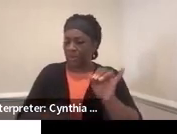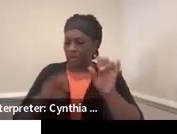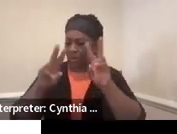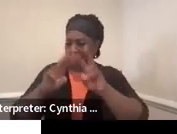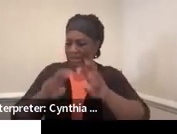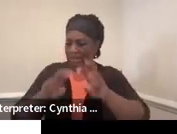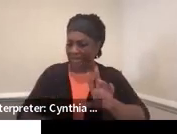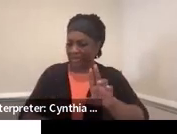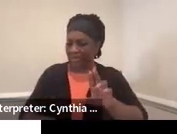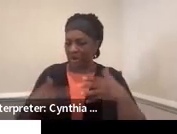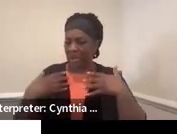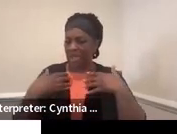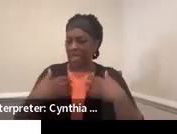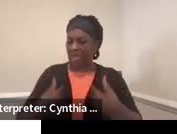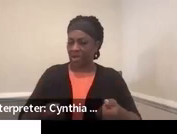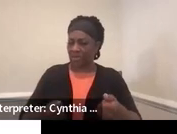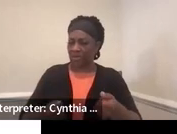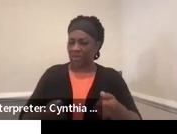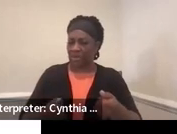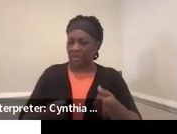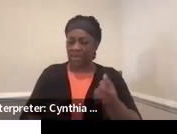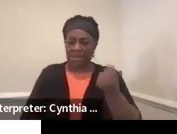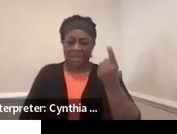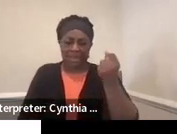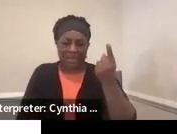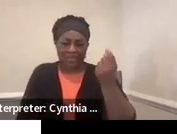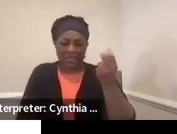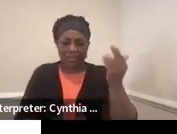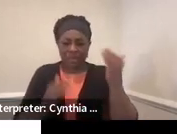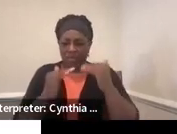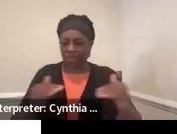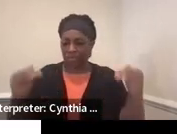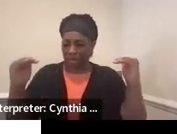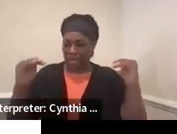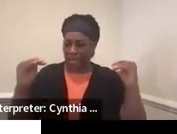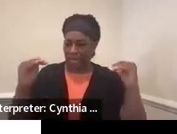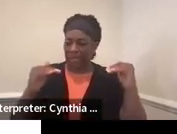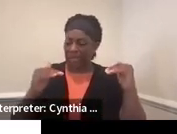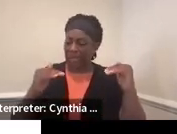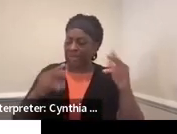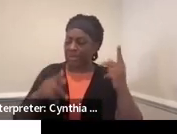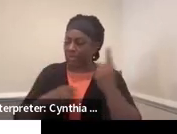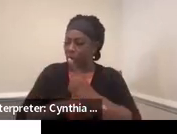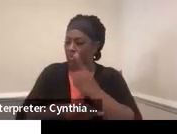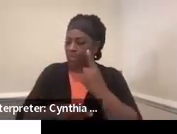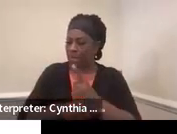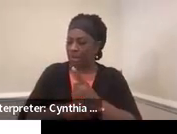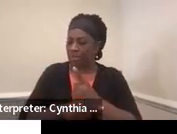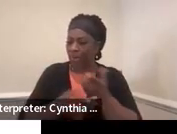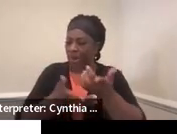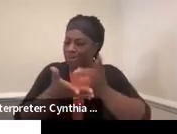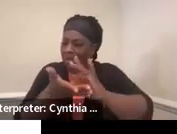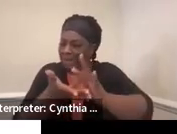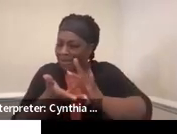especially as the student, like the 11th and 12th grade year earlier, as appropriate. But what medications are they